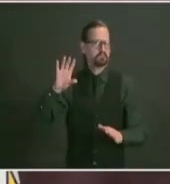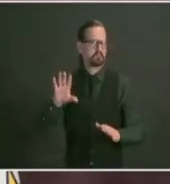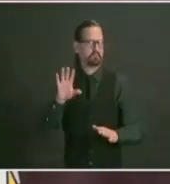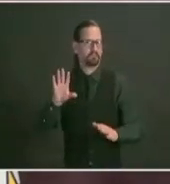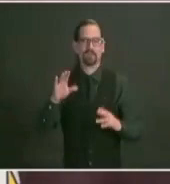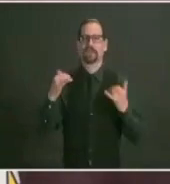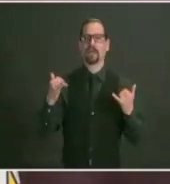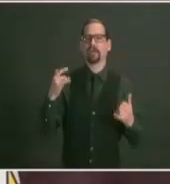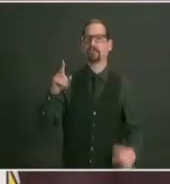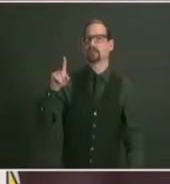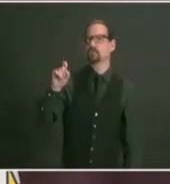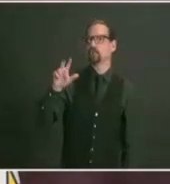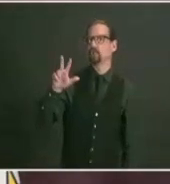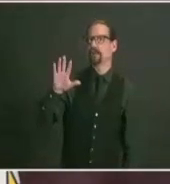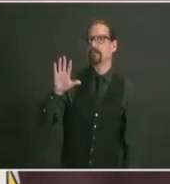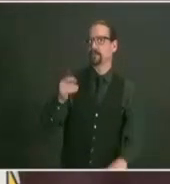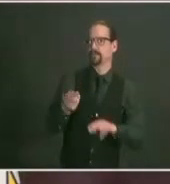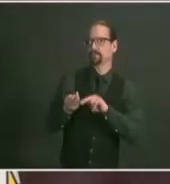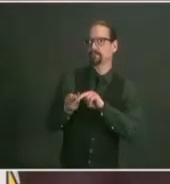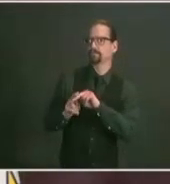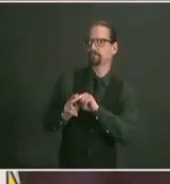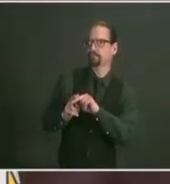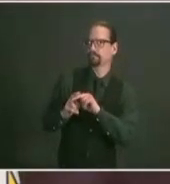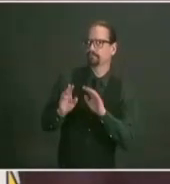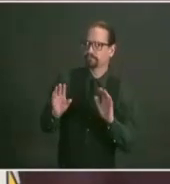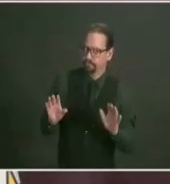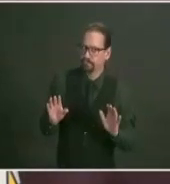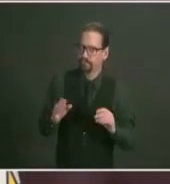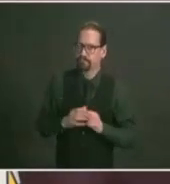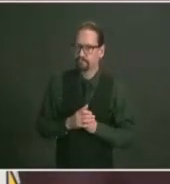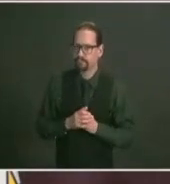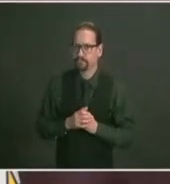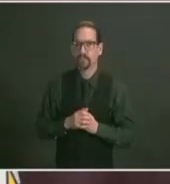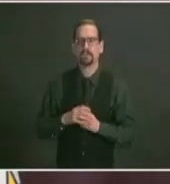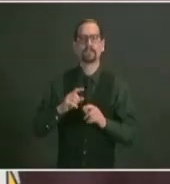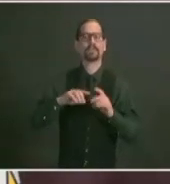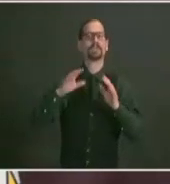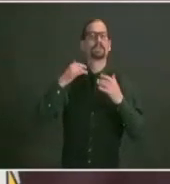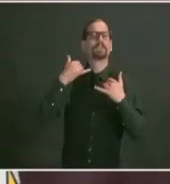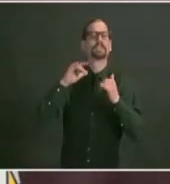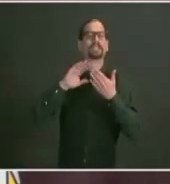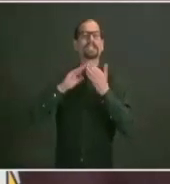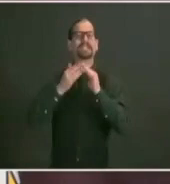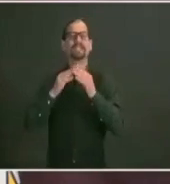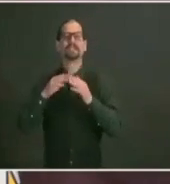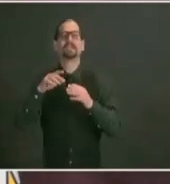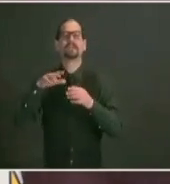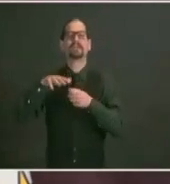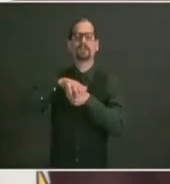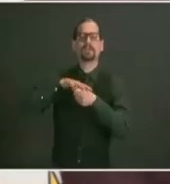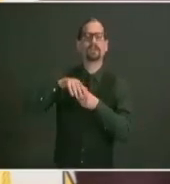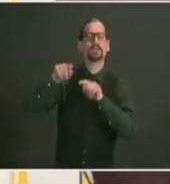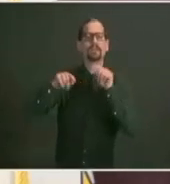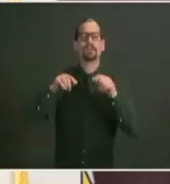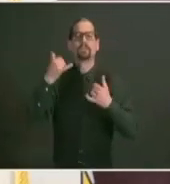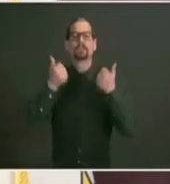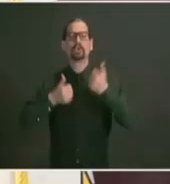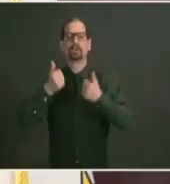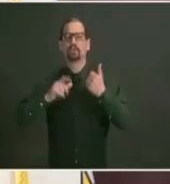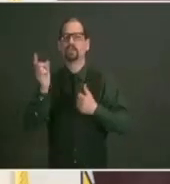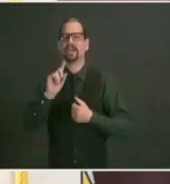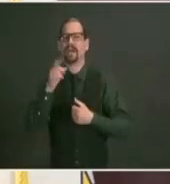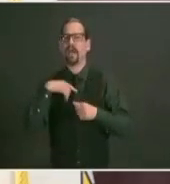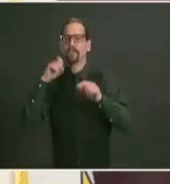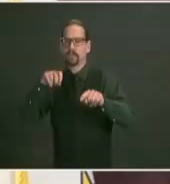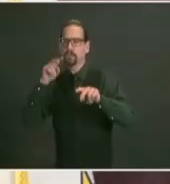the case rates in our cities and towns continue to trend down overall however we